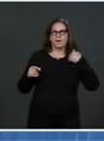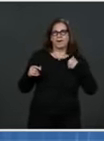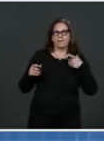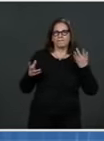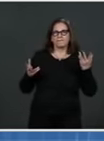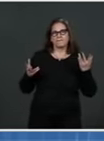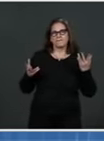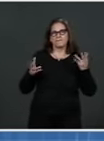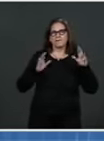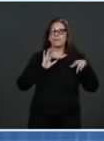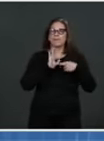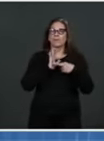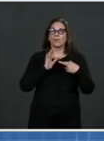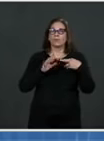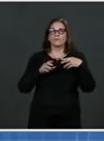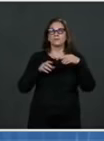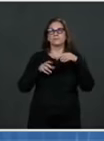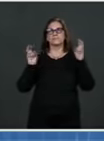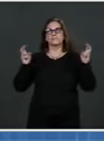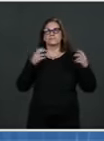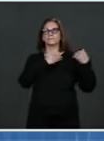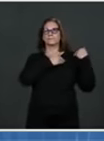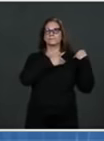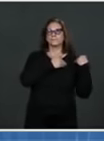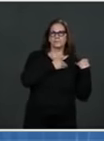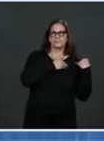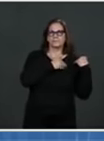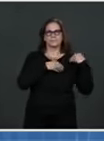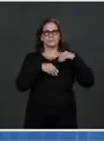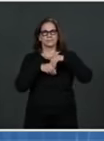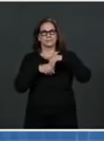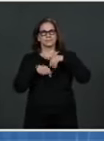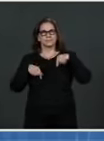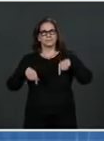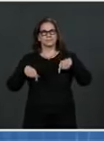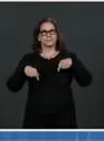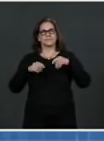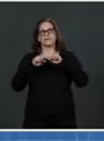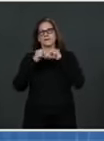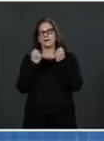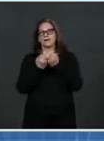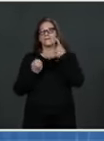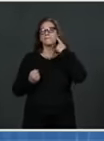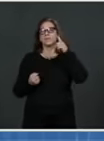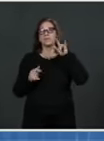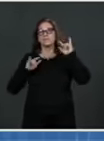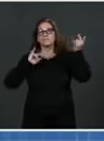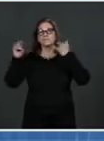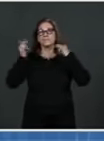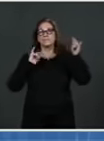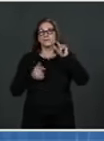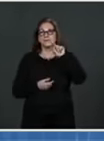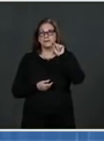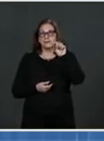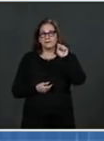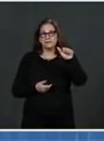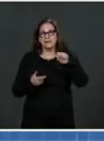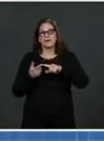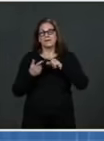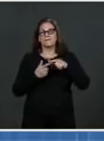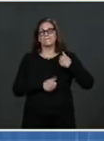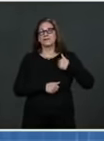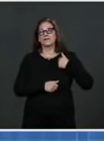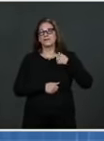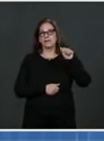society, for everything from the TSA, to the VA, to departments of Health and Human